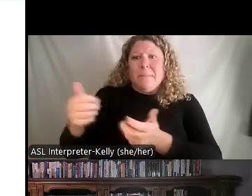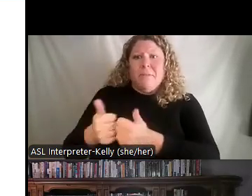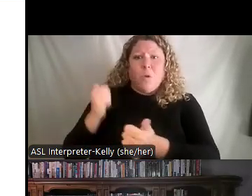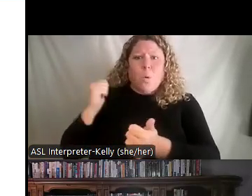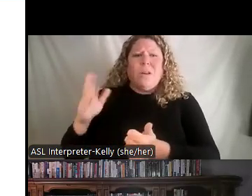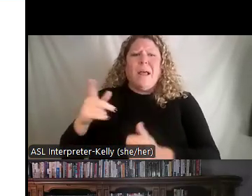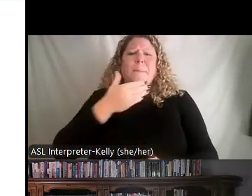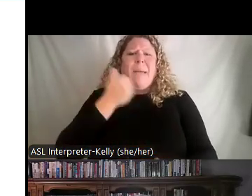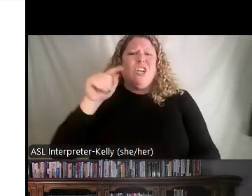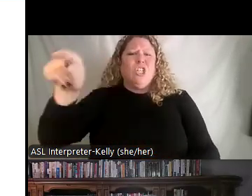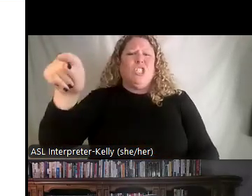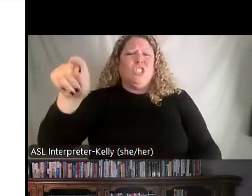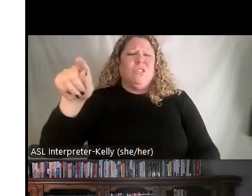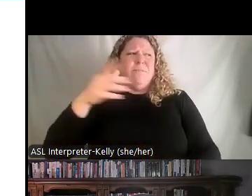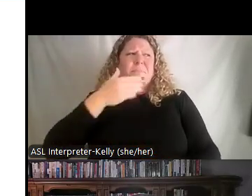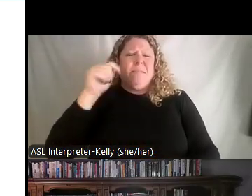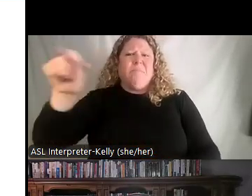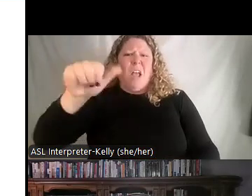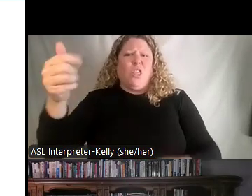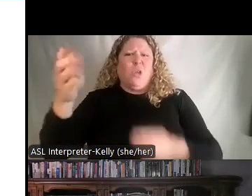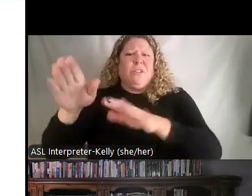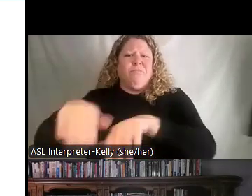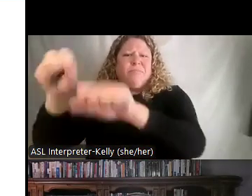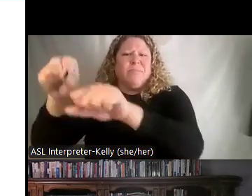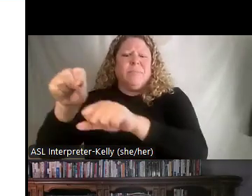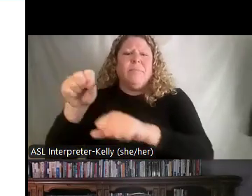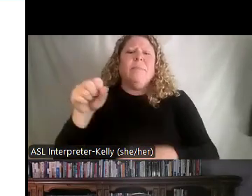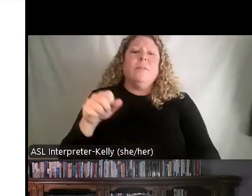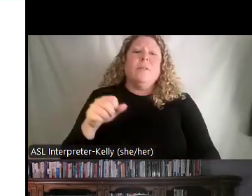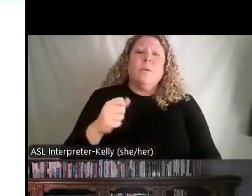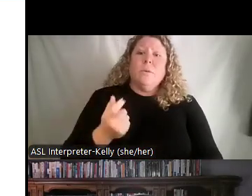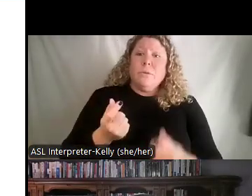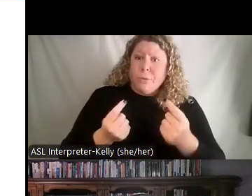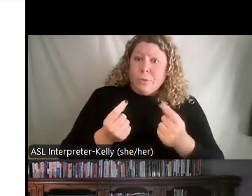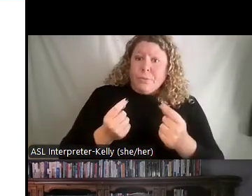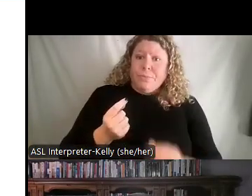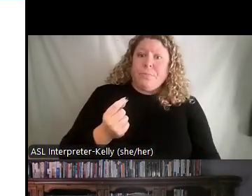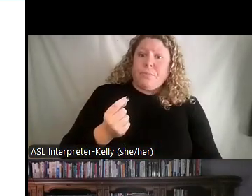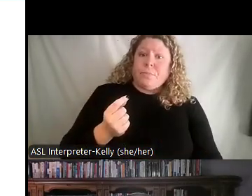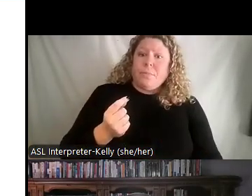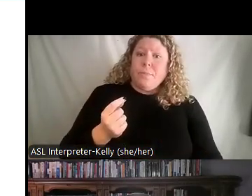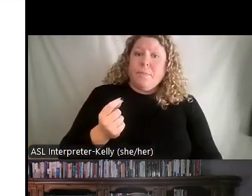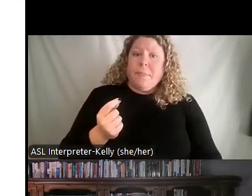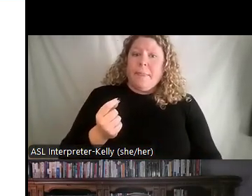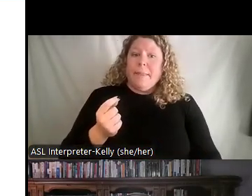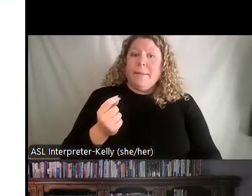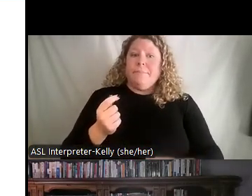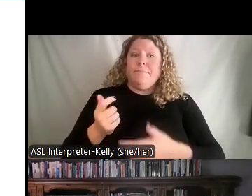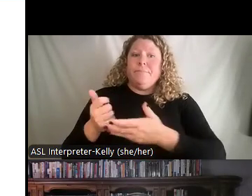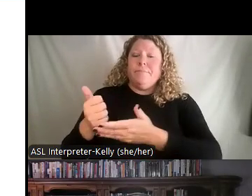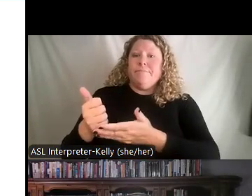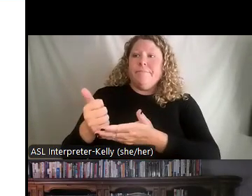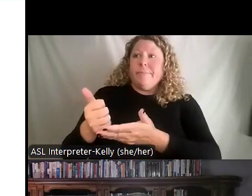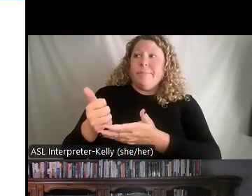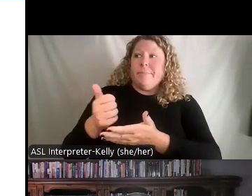being defensive or uncomfortable at this stage. And so what we want to do is help them to gain that basic